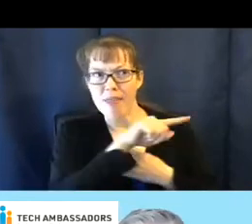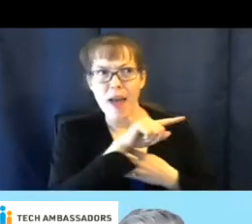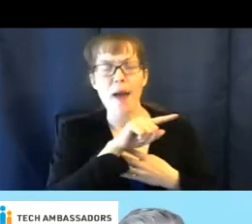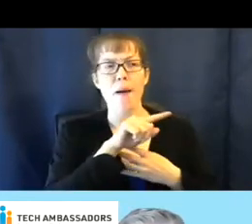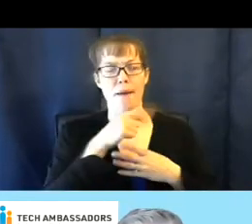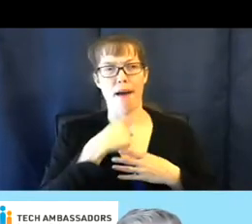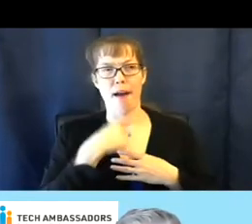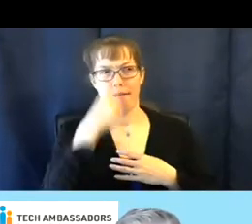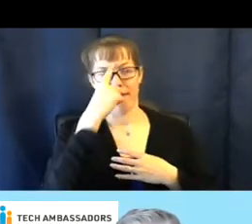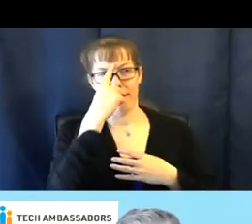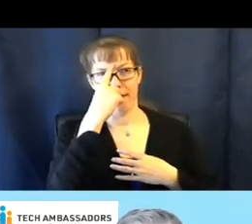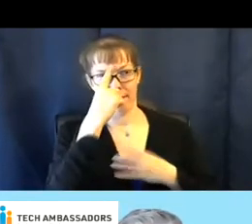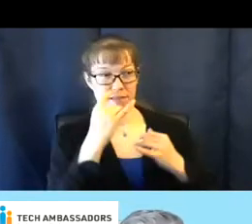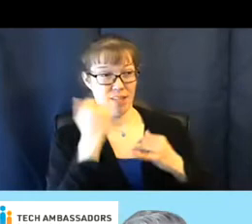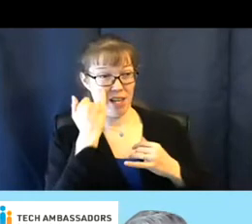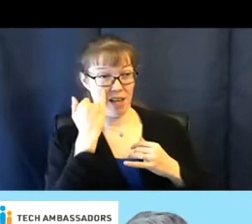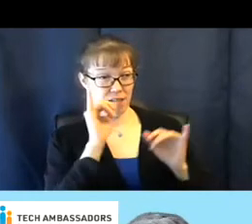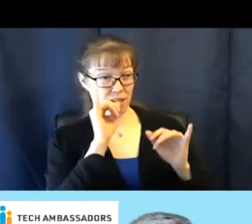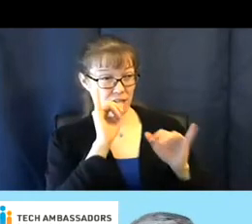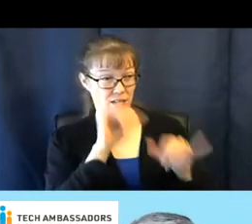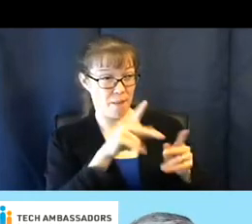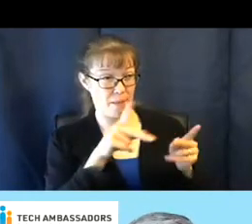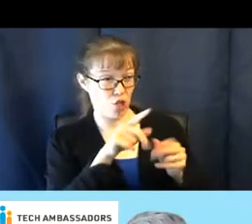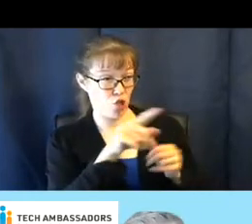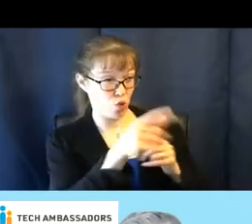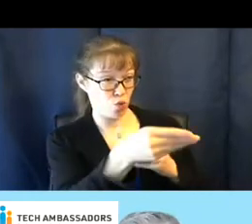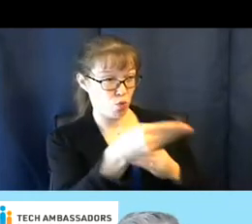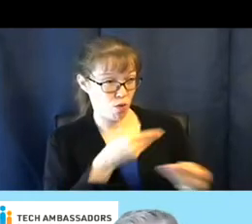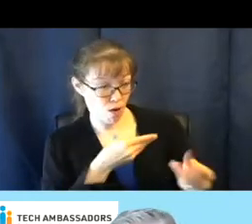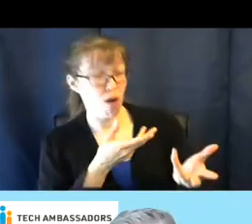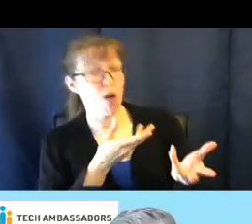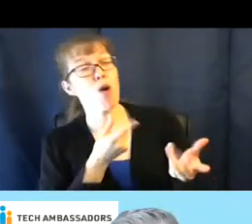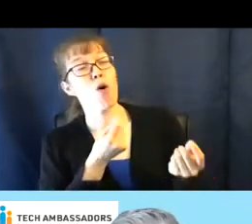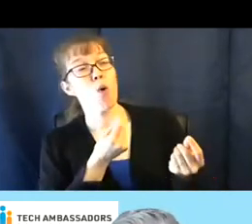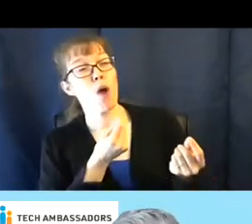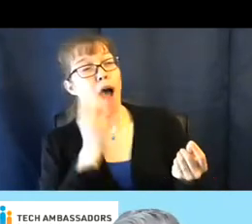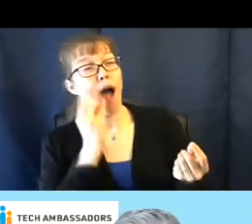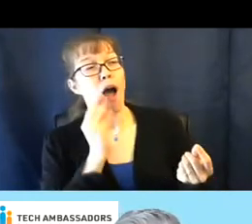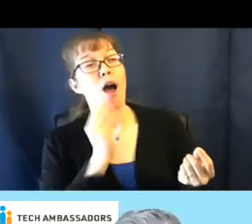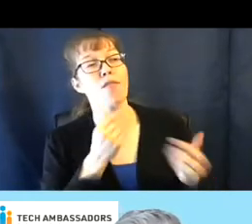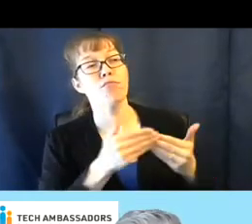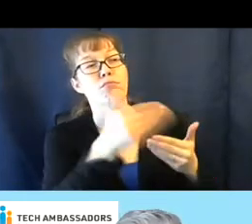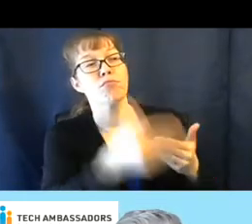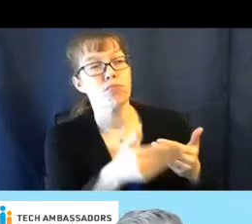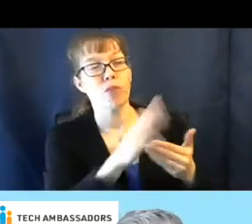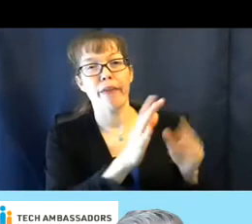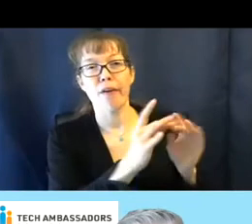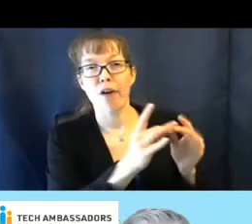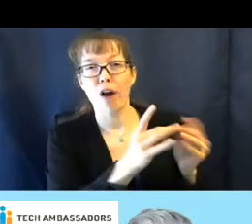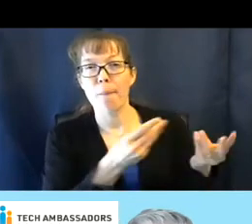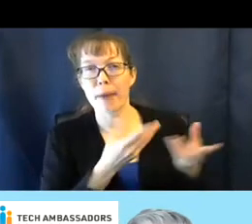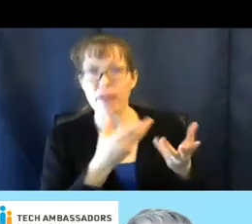in that situation. What would I do? How, you know, what would I do with that comment? You know,